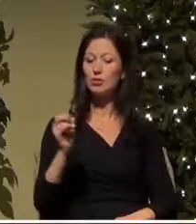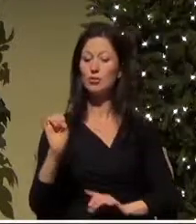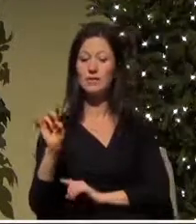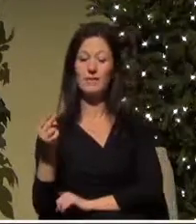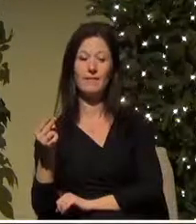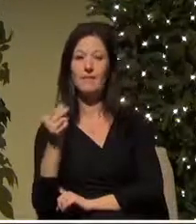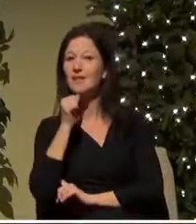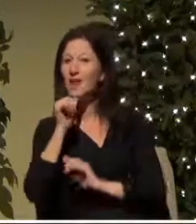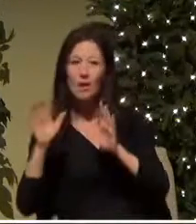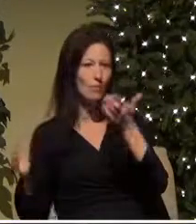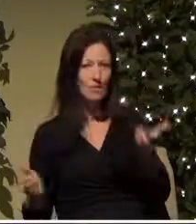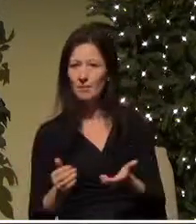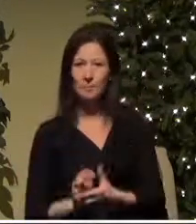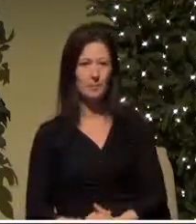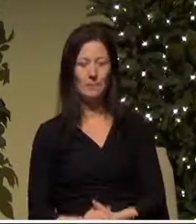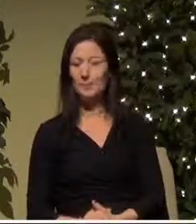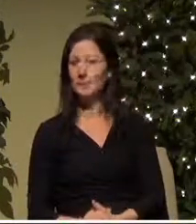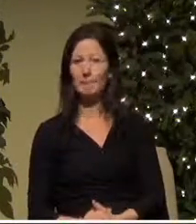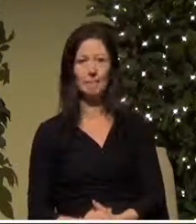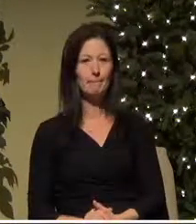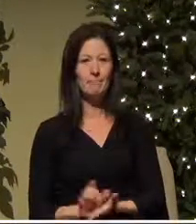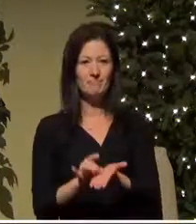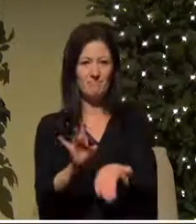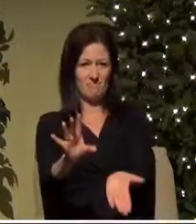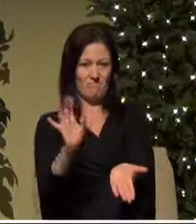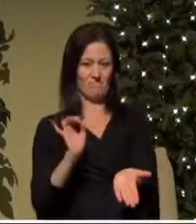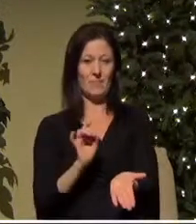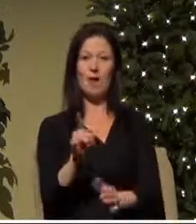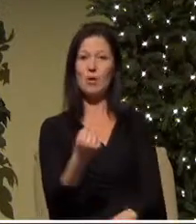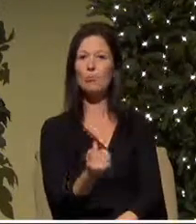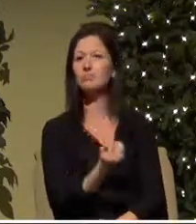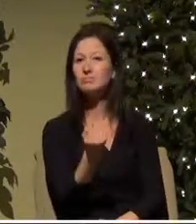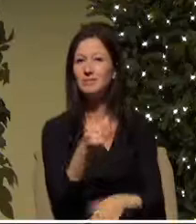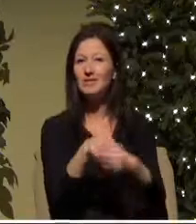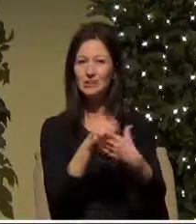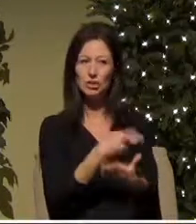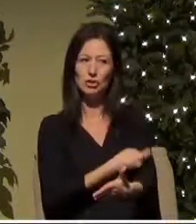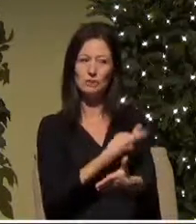they were outcasts alone in a shepherd's cave